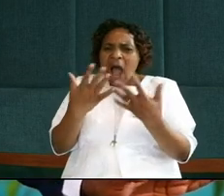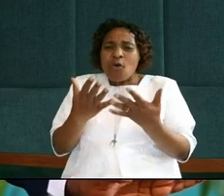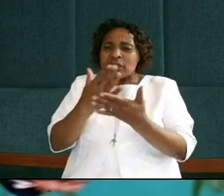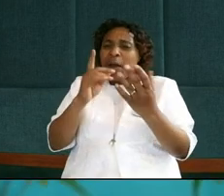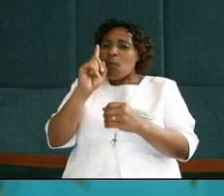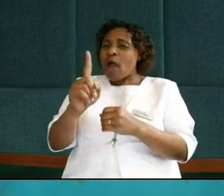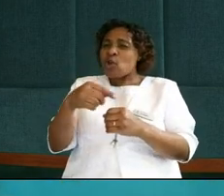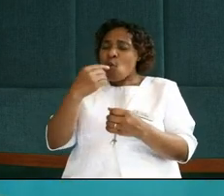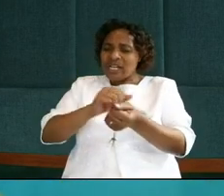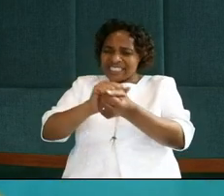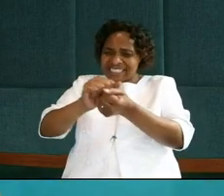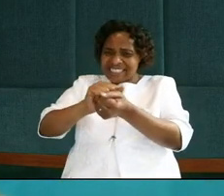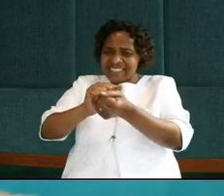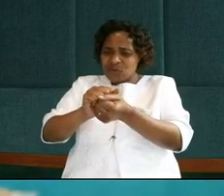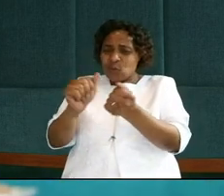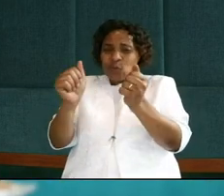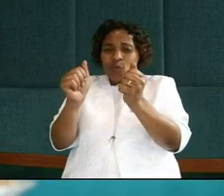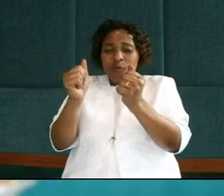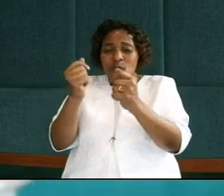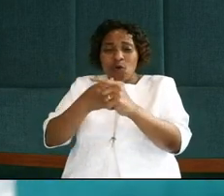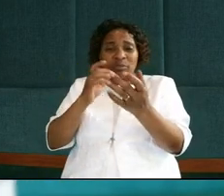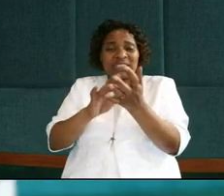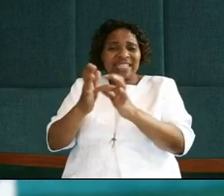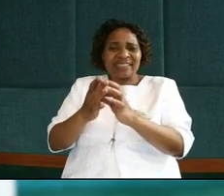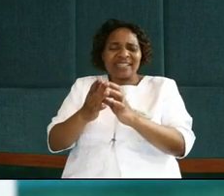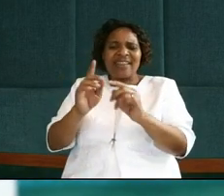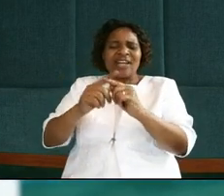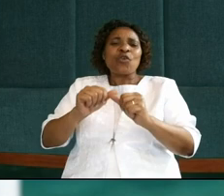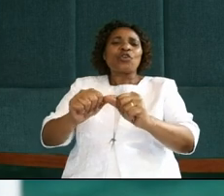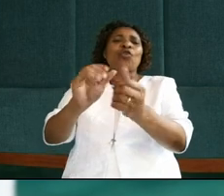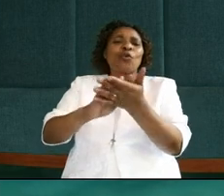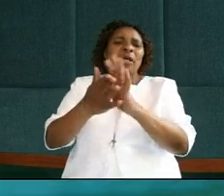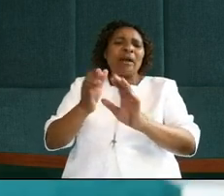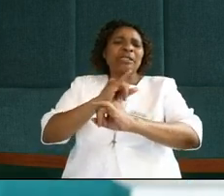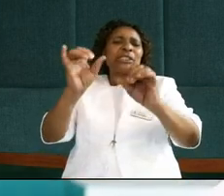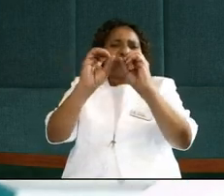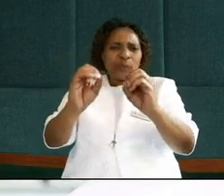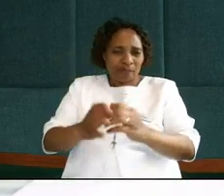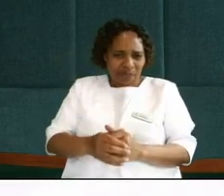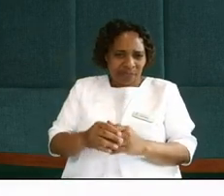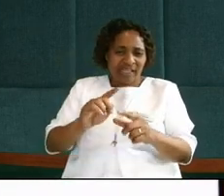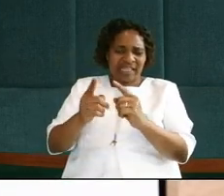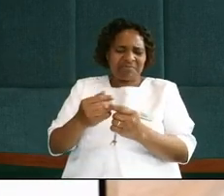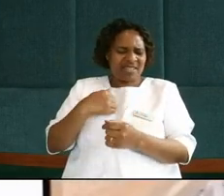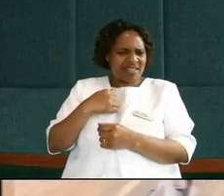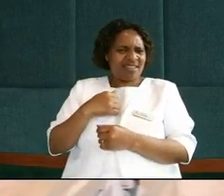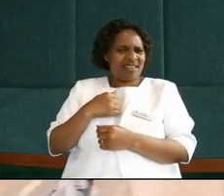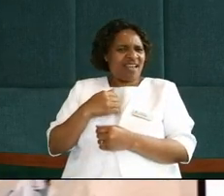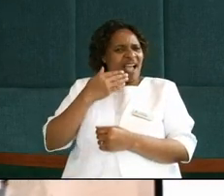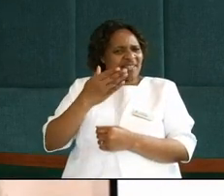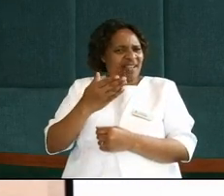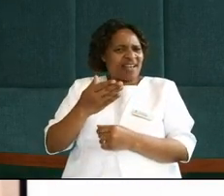Jesus, still remain and clean, and then I discovered that even as